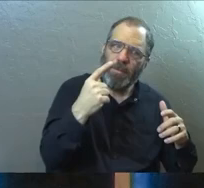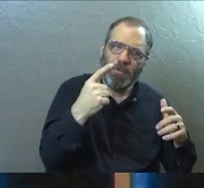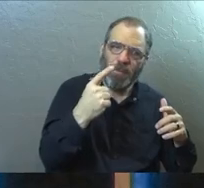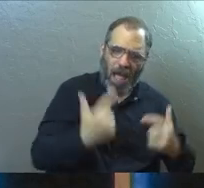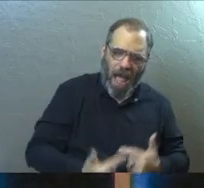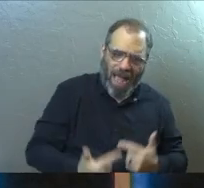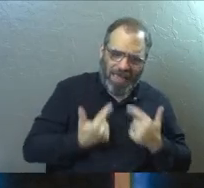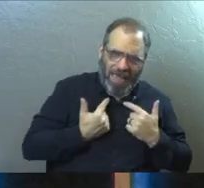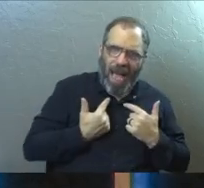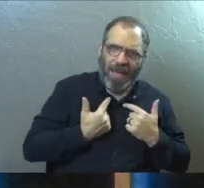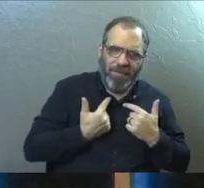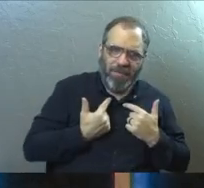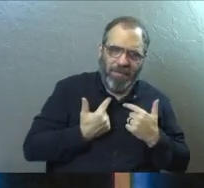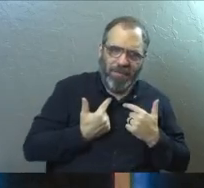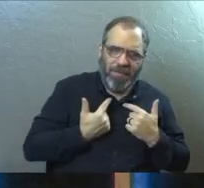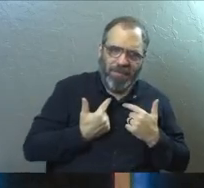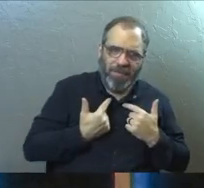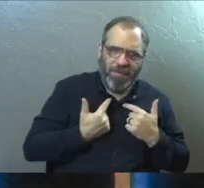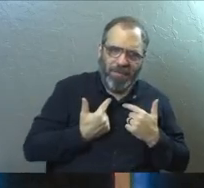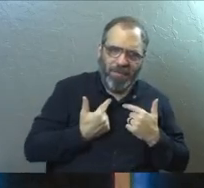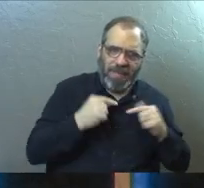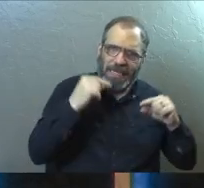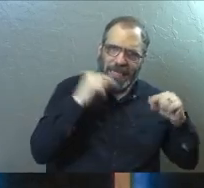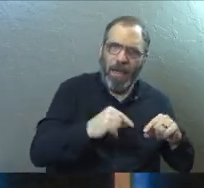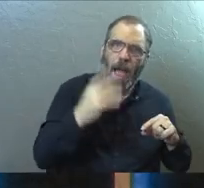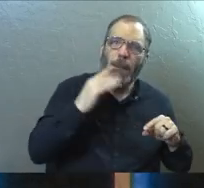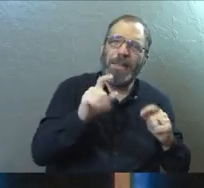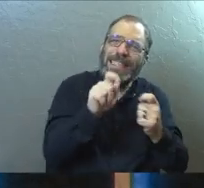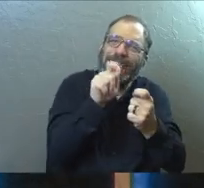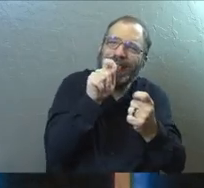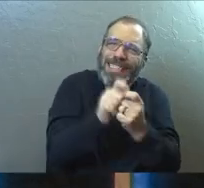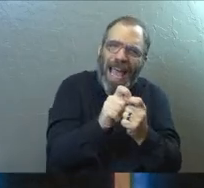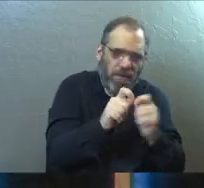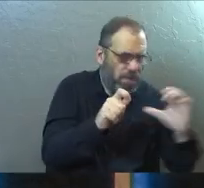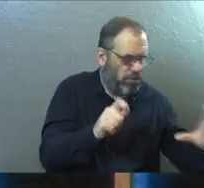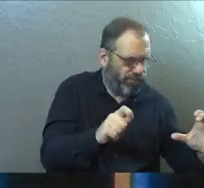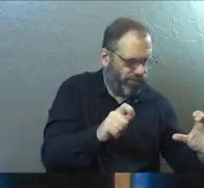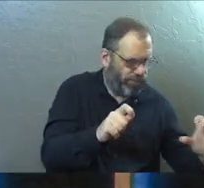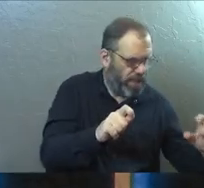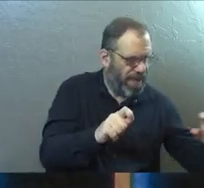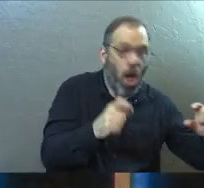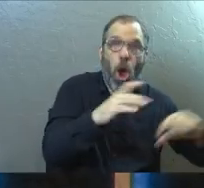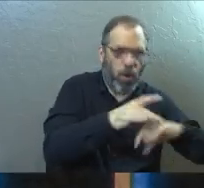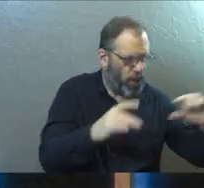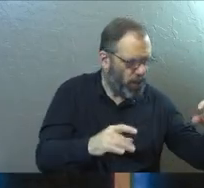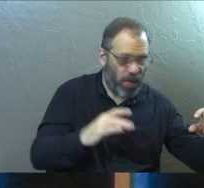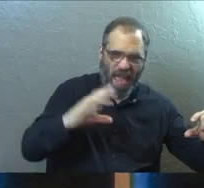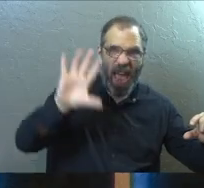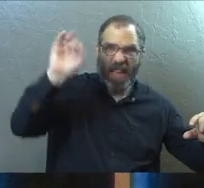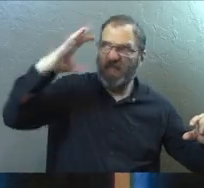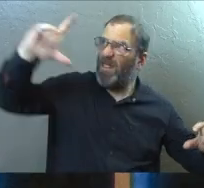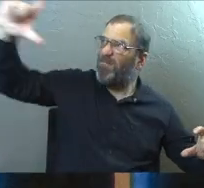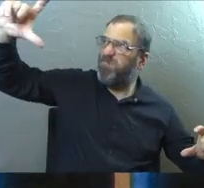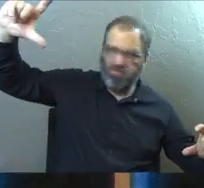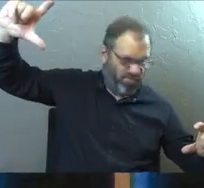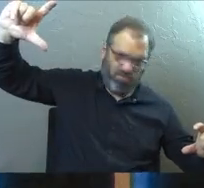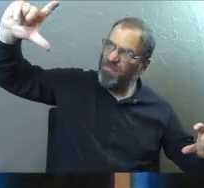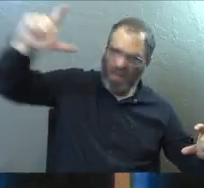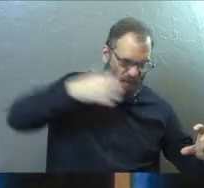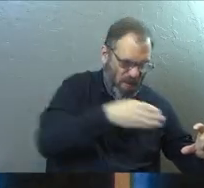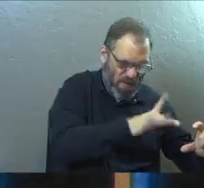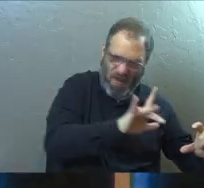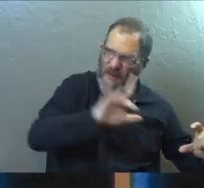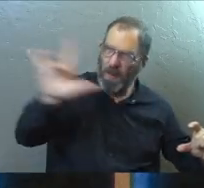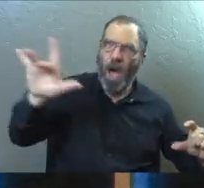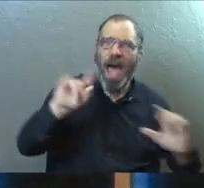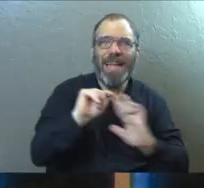life can survive and life can thrive because of the exact distance from the sun that we are. That the way that the